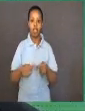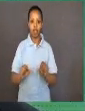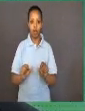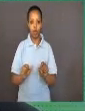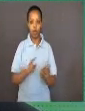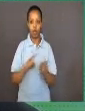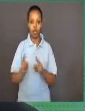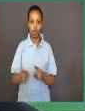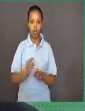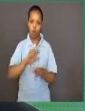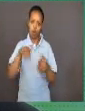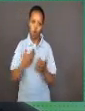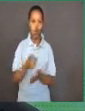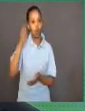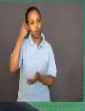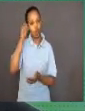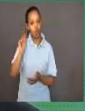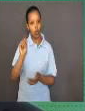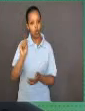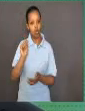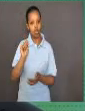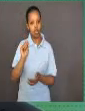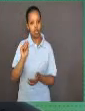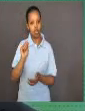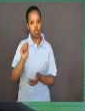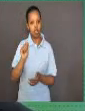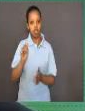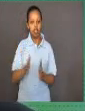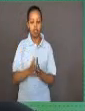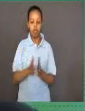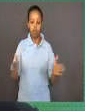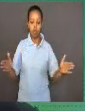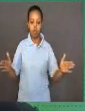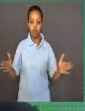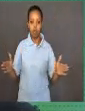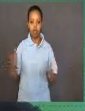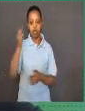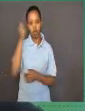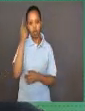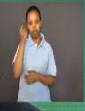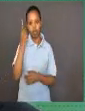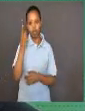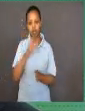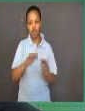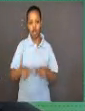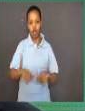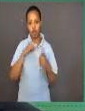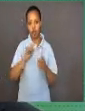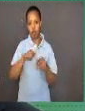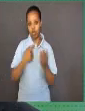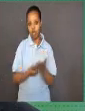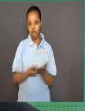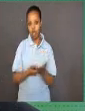all the theories to try to have a broad understanding of the different